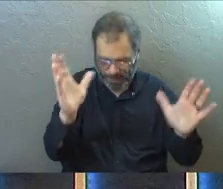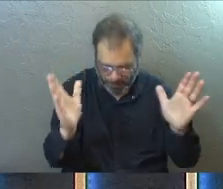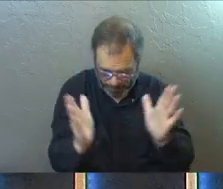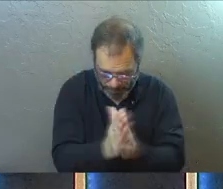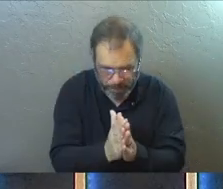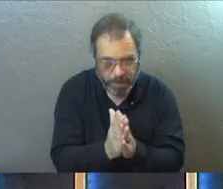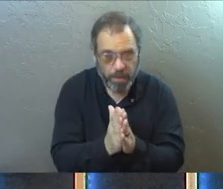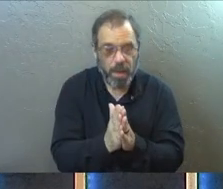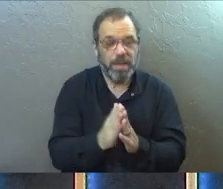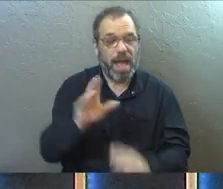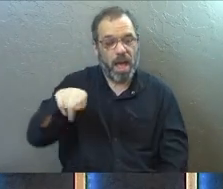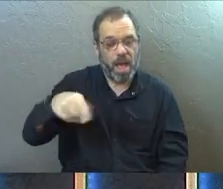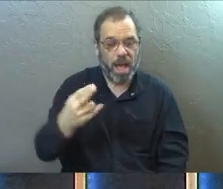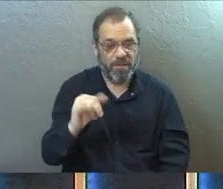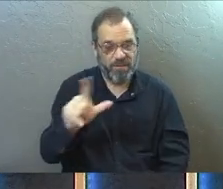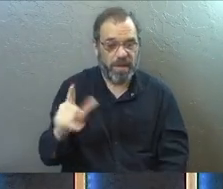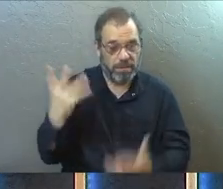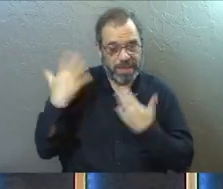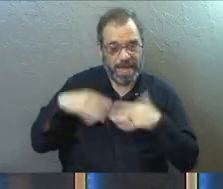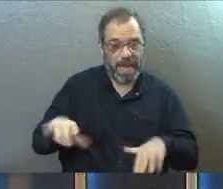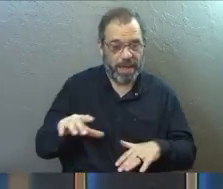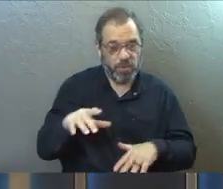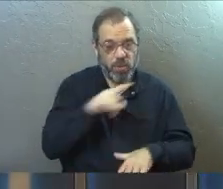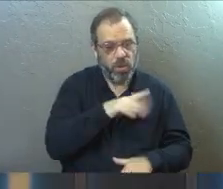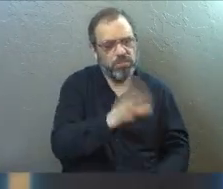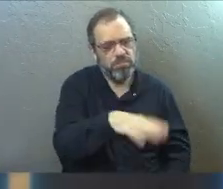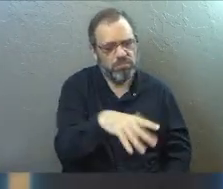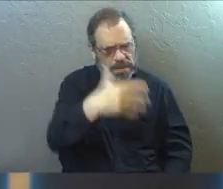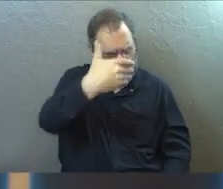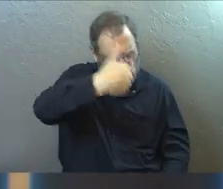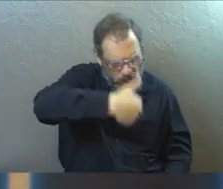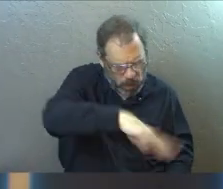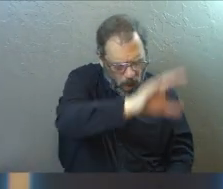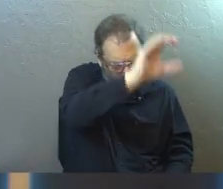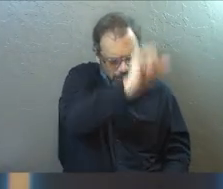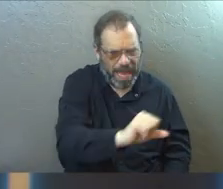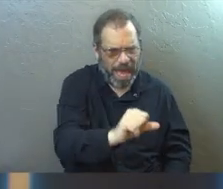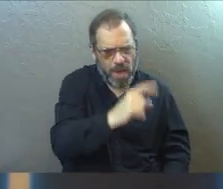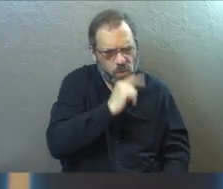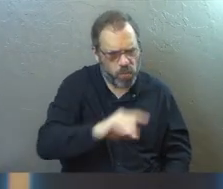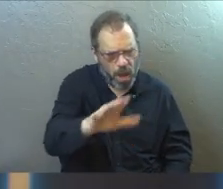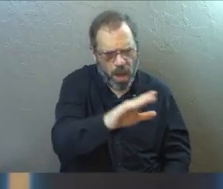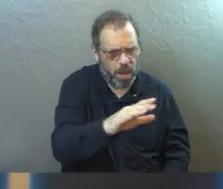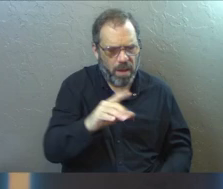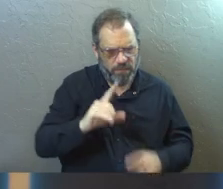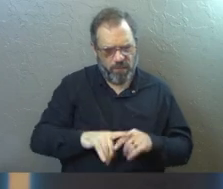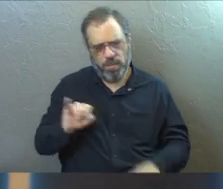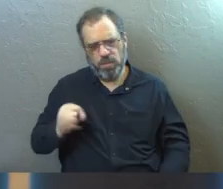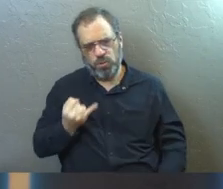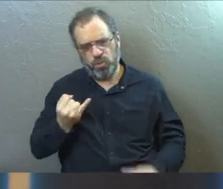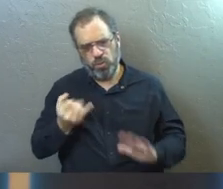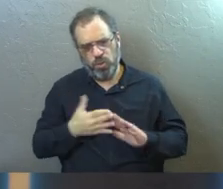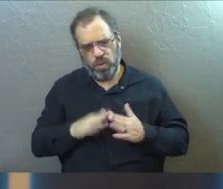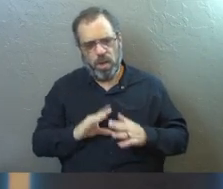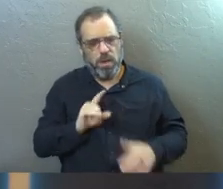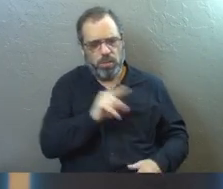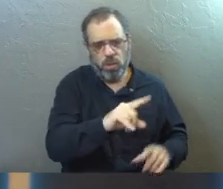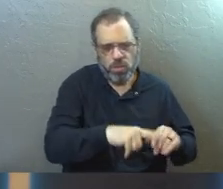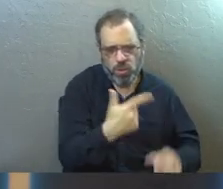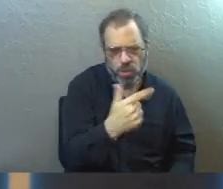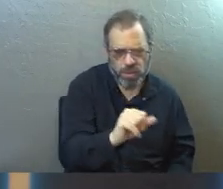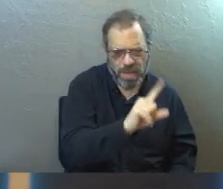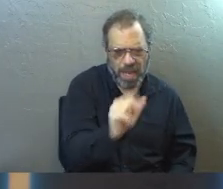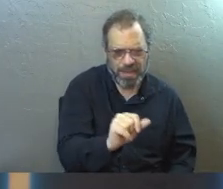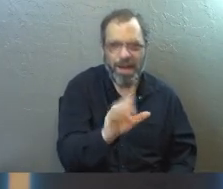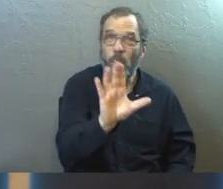As for Philip, an angel of the Lord said to him, Go south down the desert road that runs from Jerusalem to Gaza.